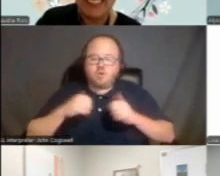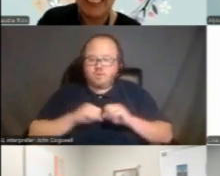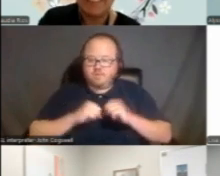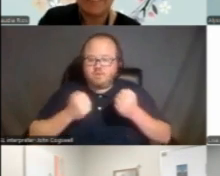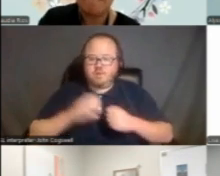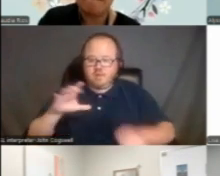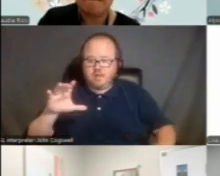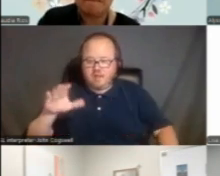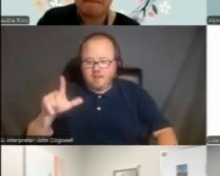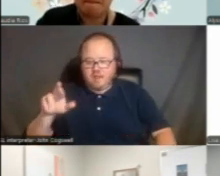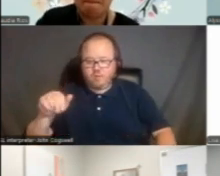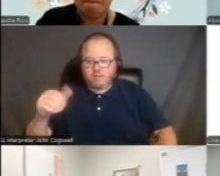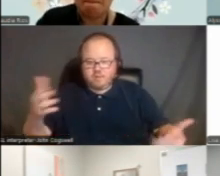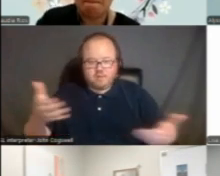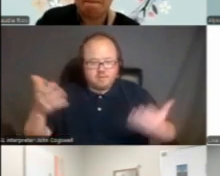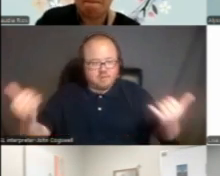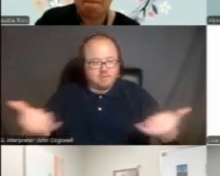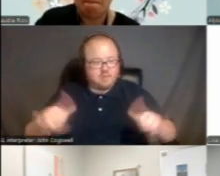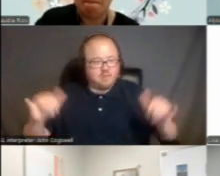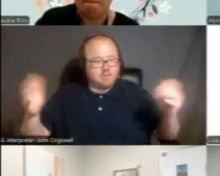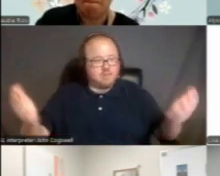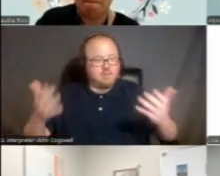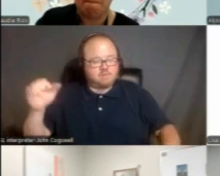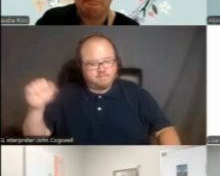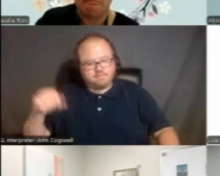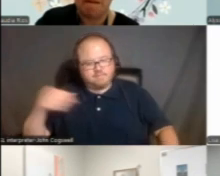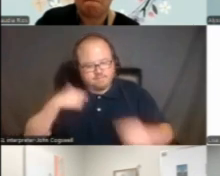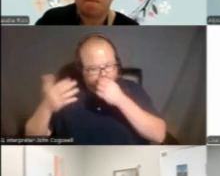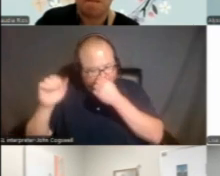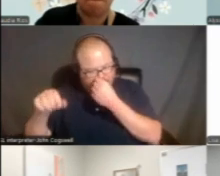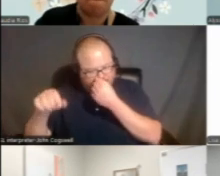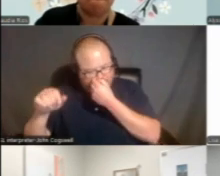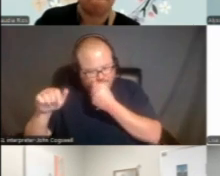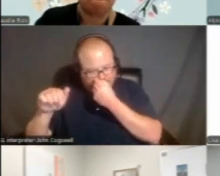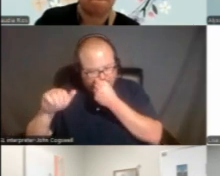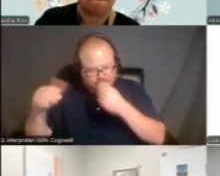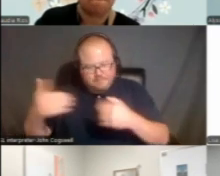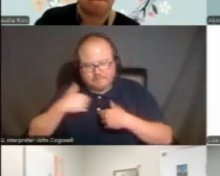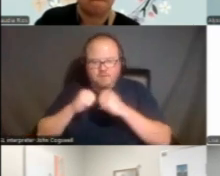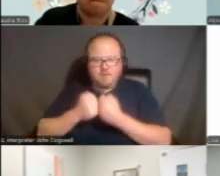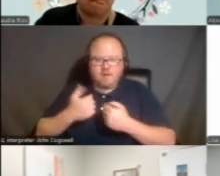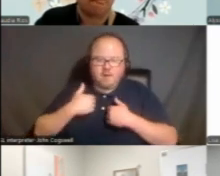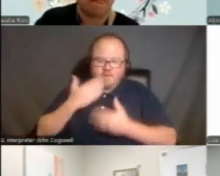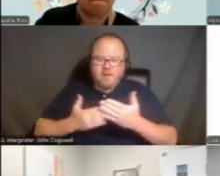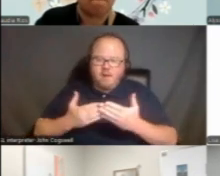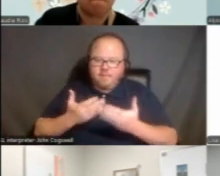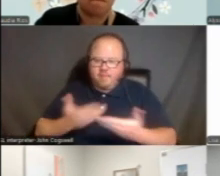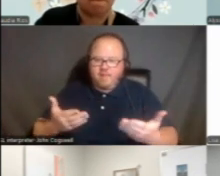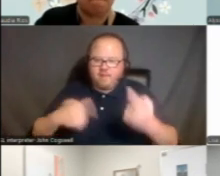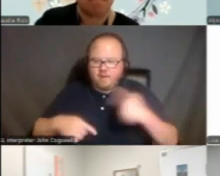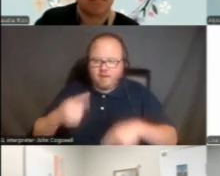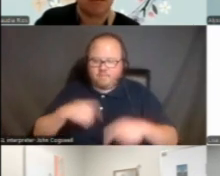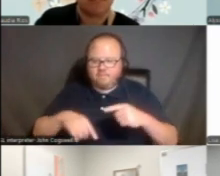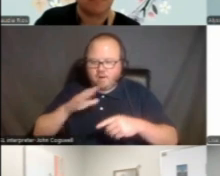Clara still here? Yep. Yes. Yeah, I'm here. Autism Society has some stuff coming up on their